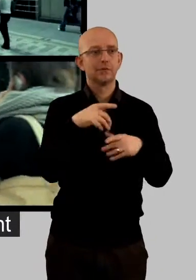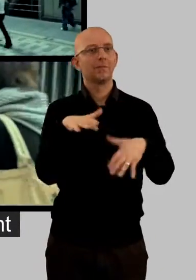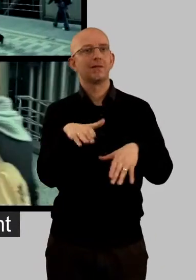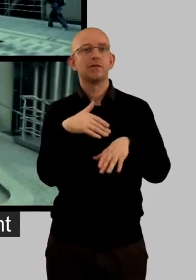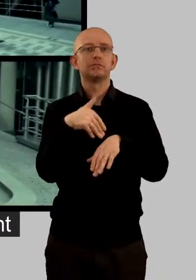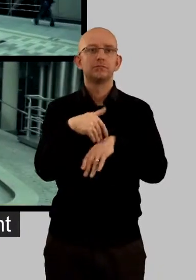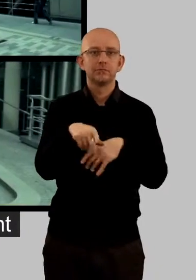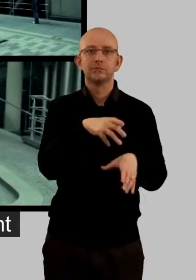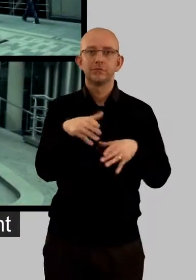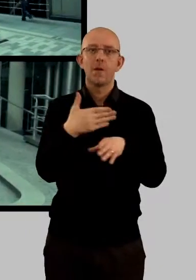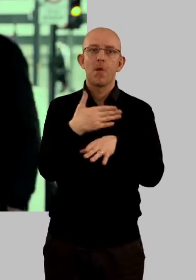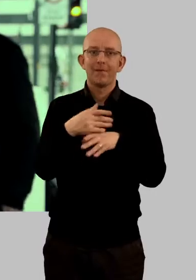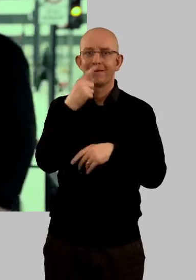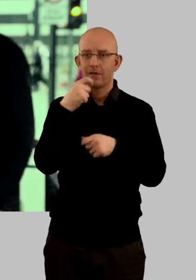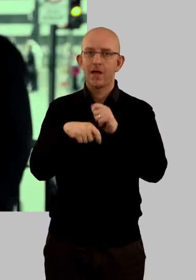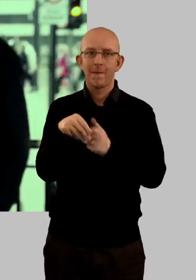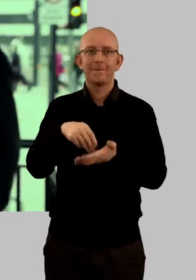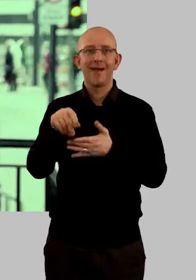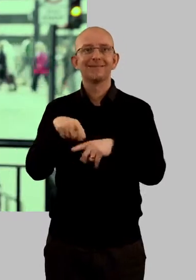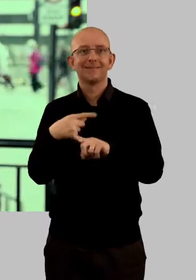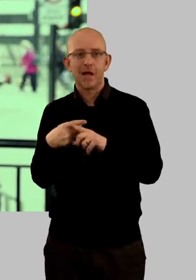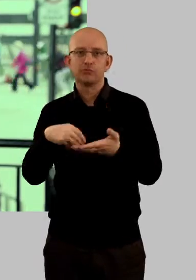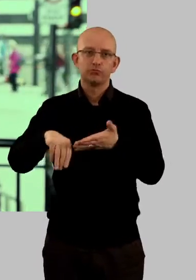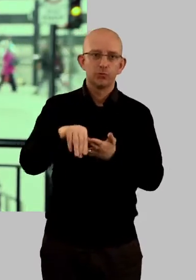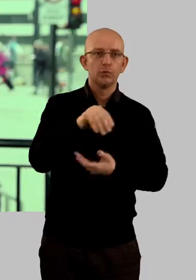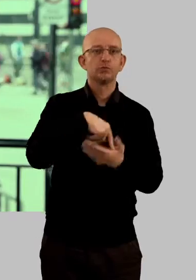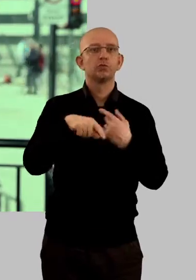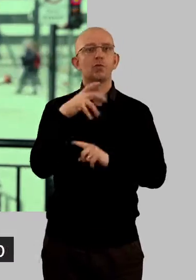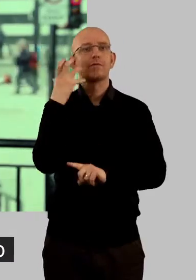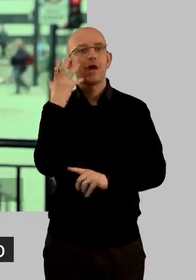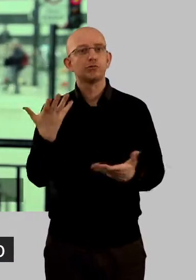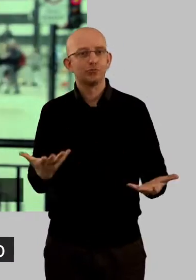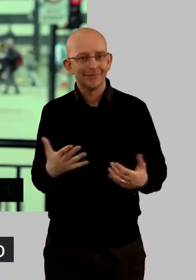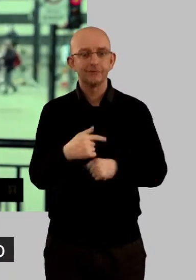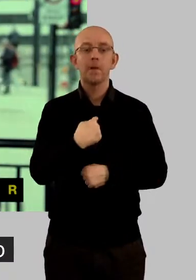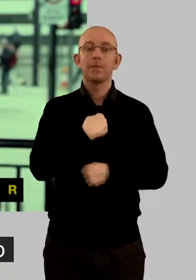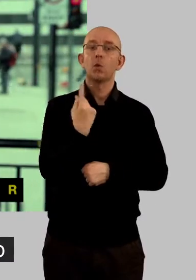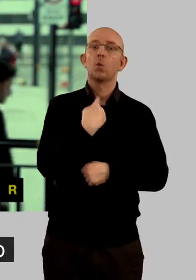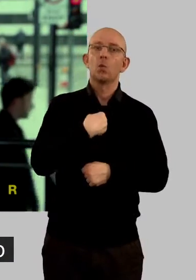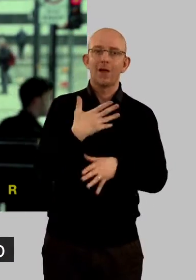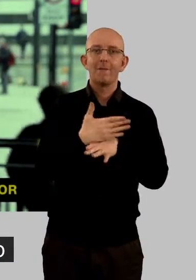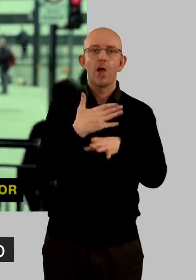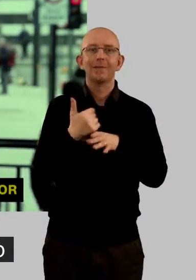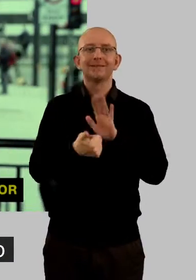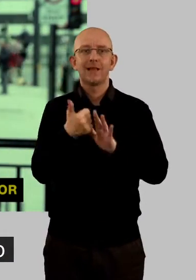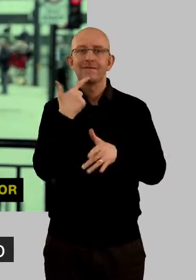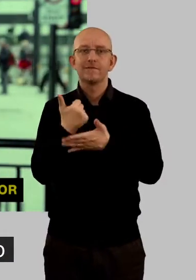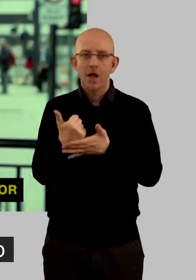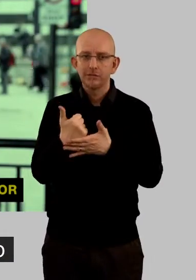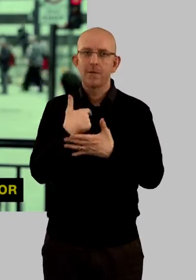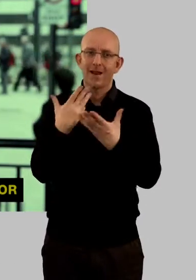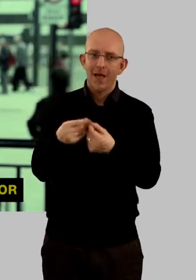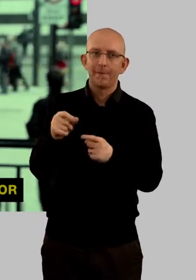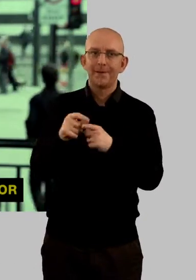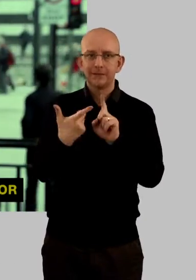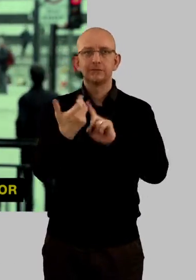means they become taxpayers and contribute to the wealth of this country. I'm an employment skills advisor and I've been helping Pete find